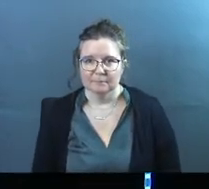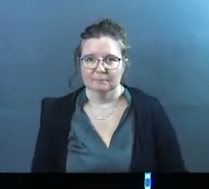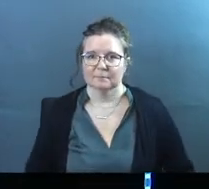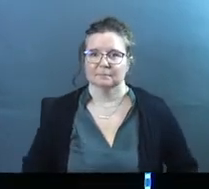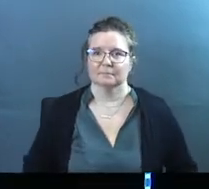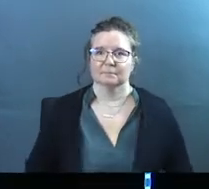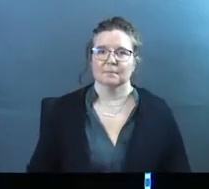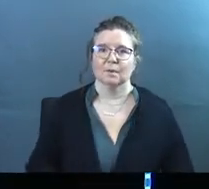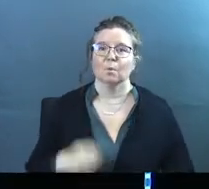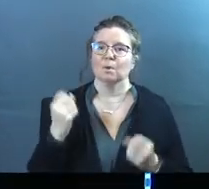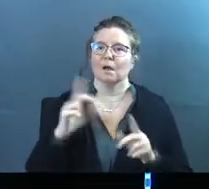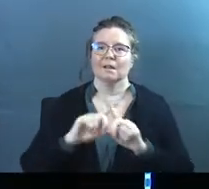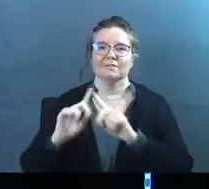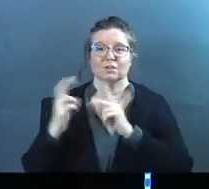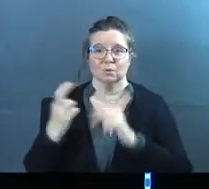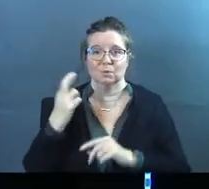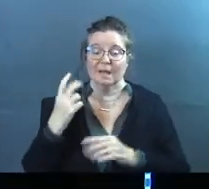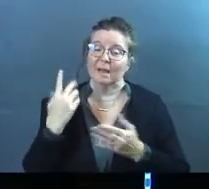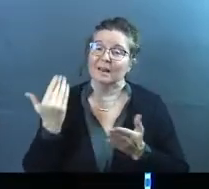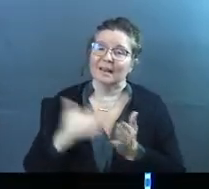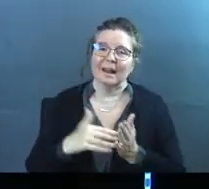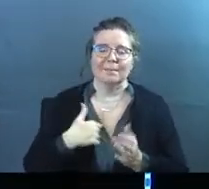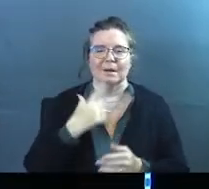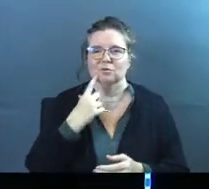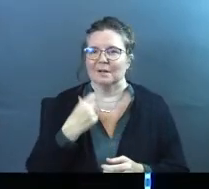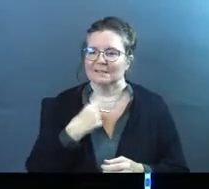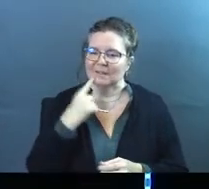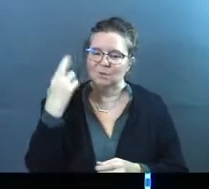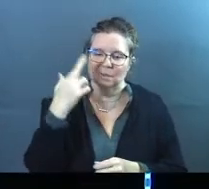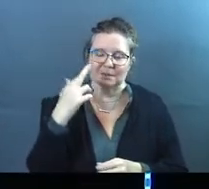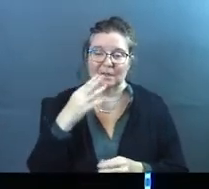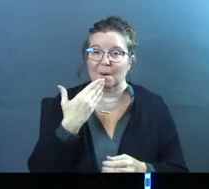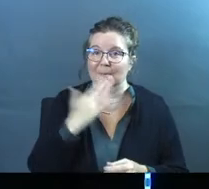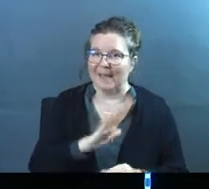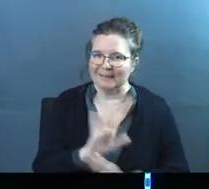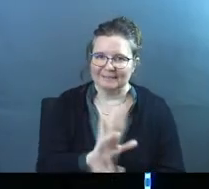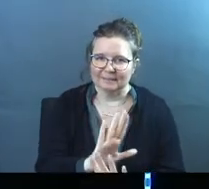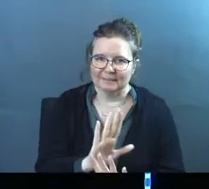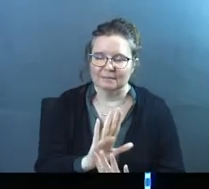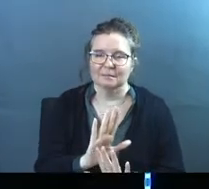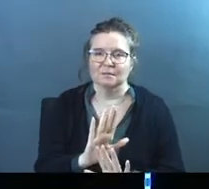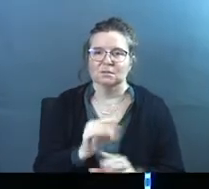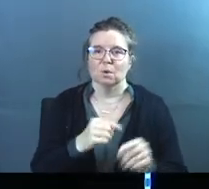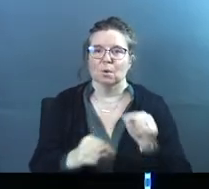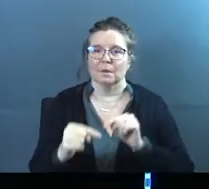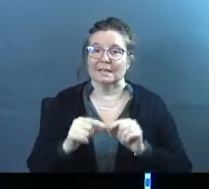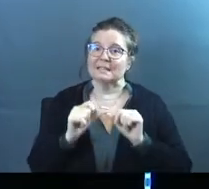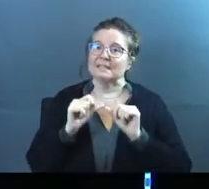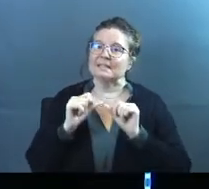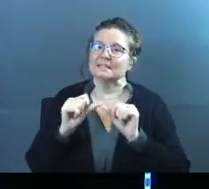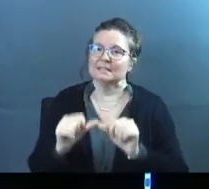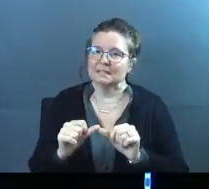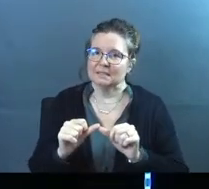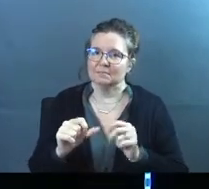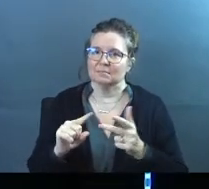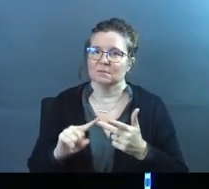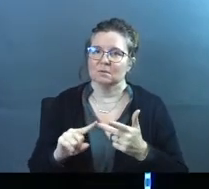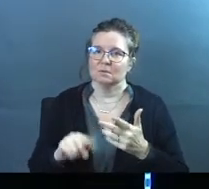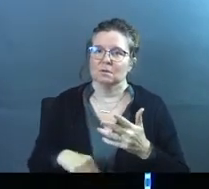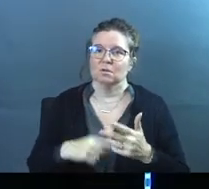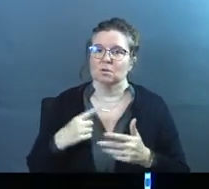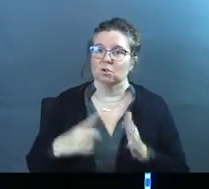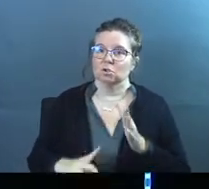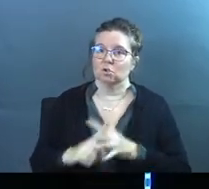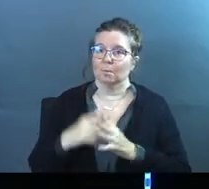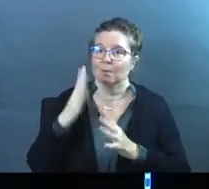We all have different reasons sometimes. And again, I'm not trying to say that these reasons are necessarily bad. So working backwards, consistency, showing up with God every day,